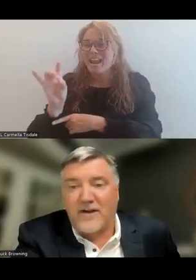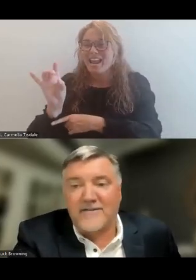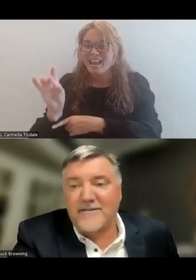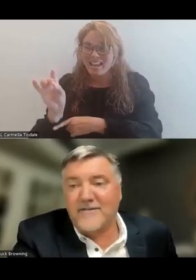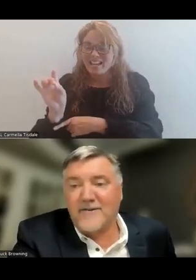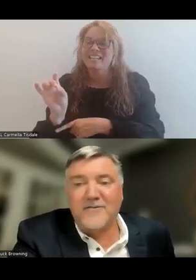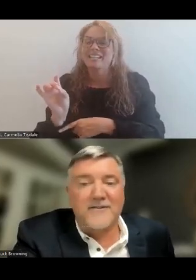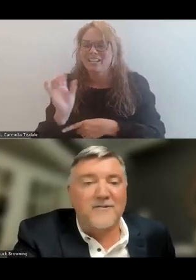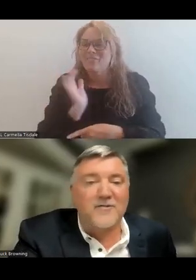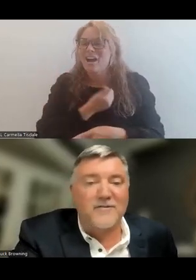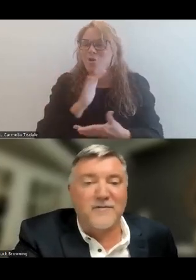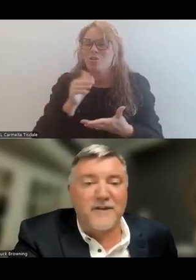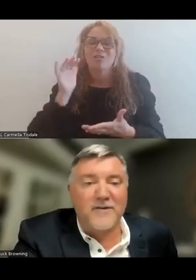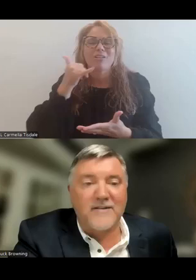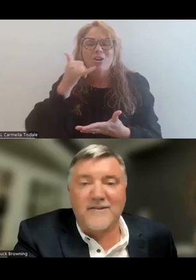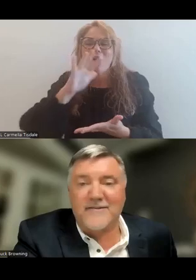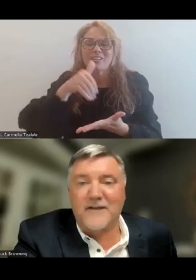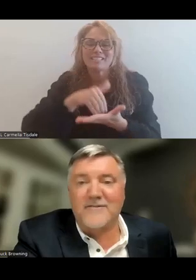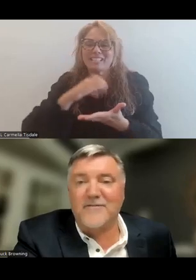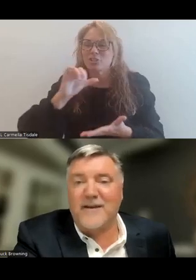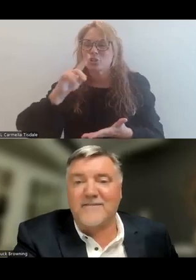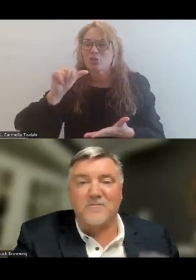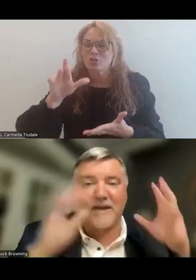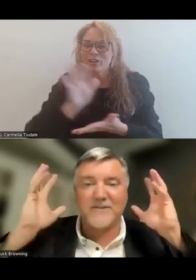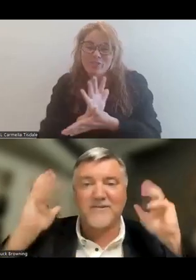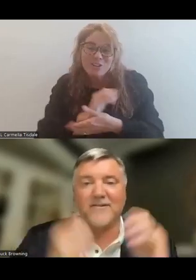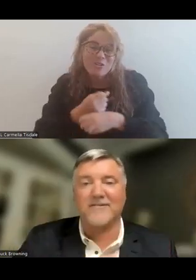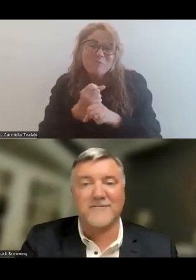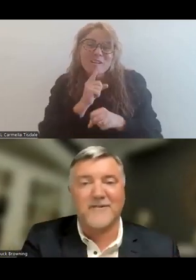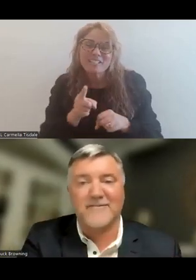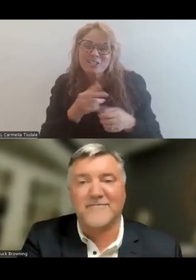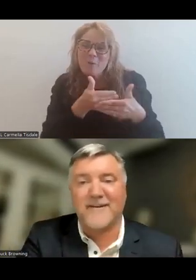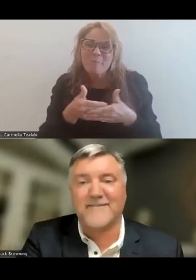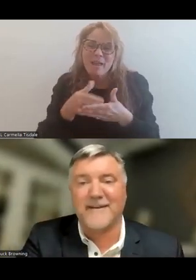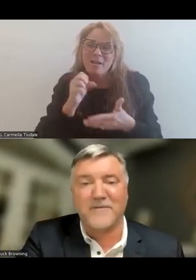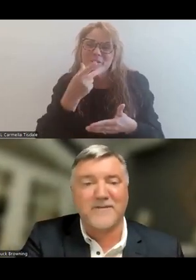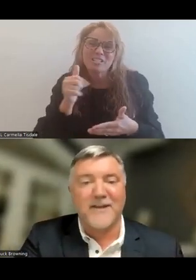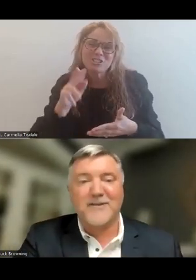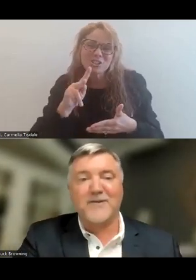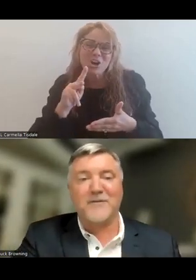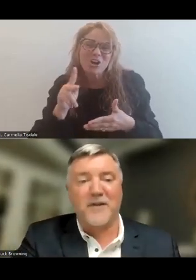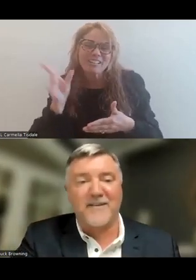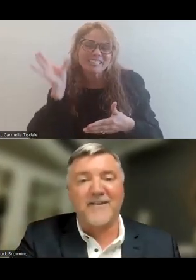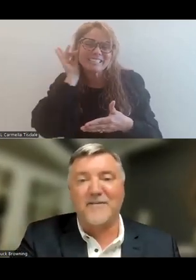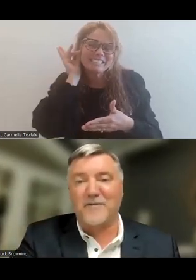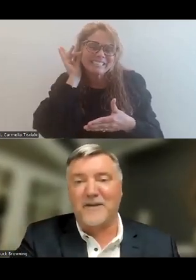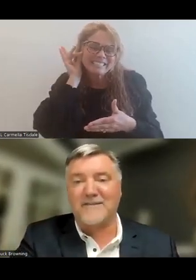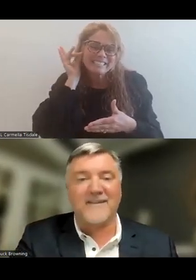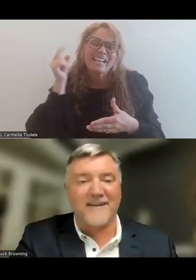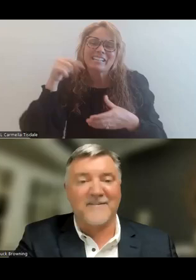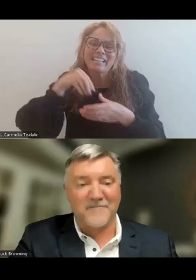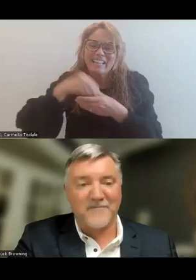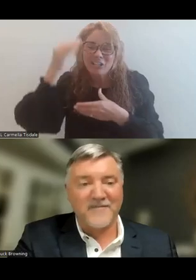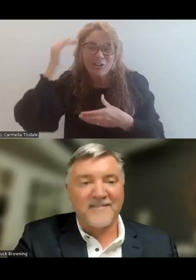our call center critters video again, just to make sure you've got some baby shark or schoolhouse rock type of tones playing in your head